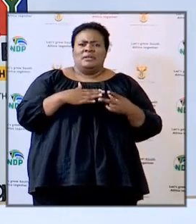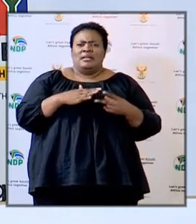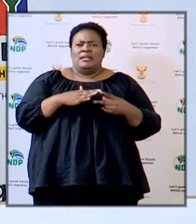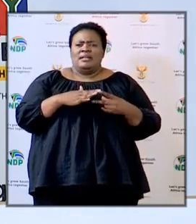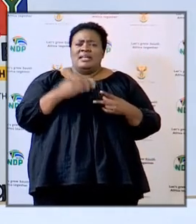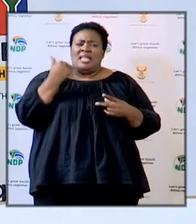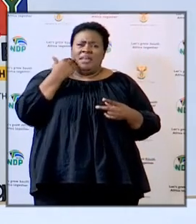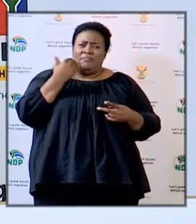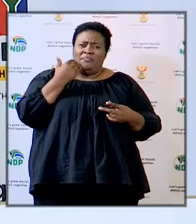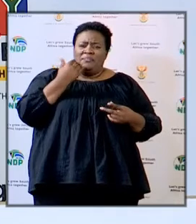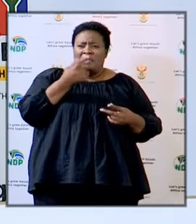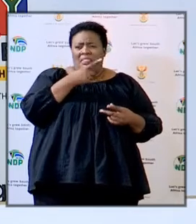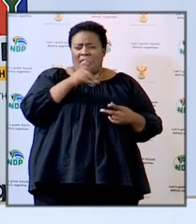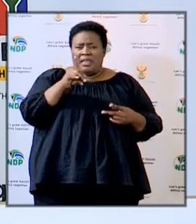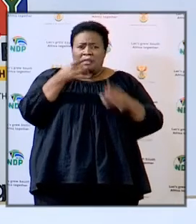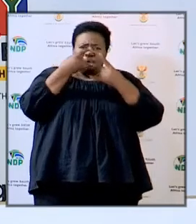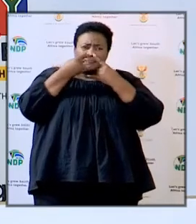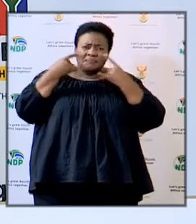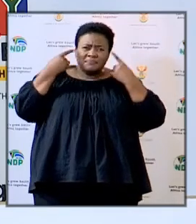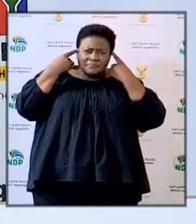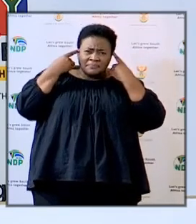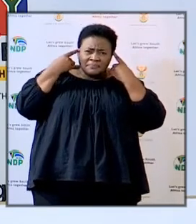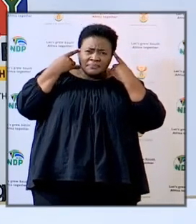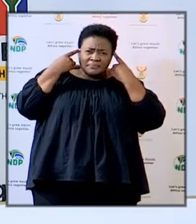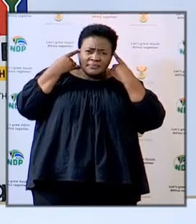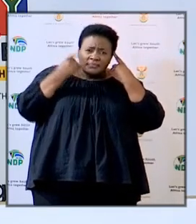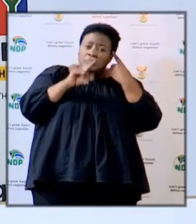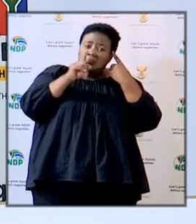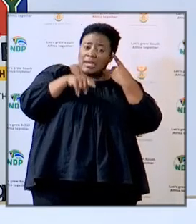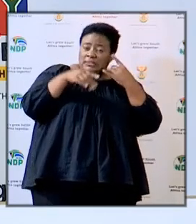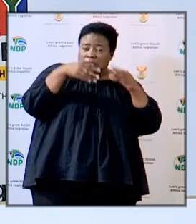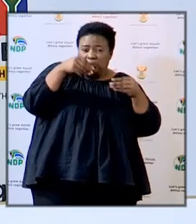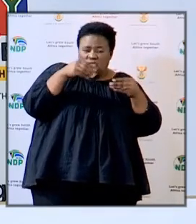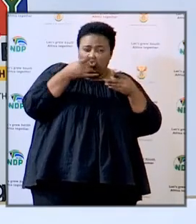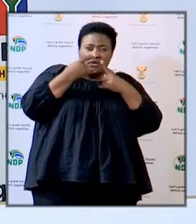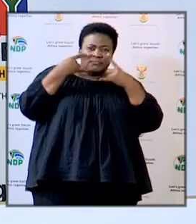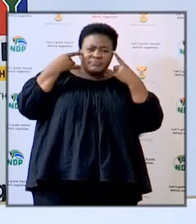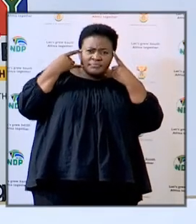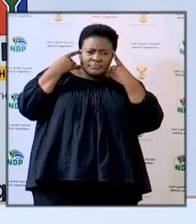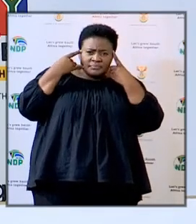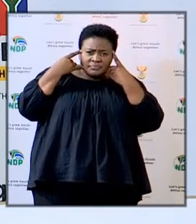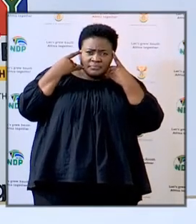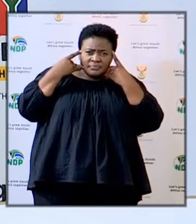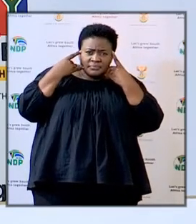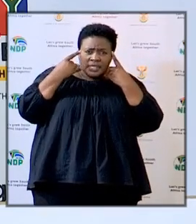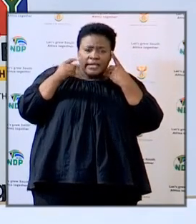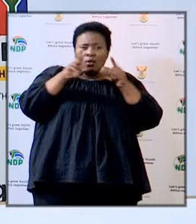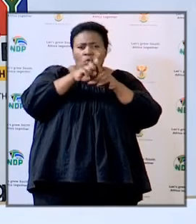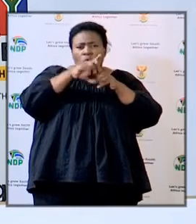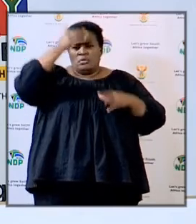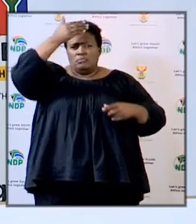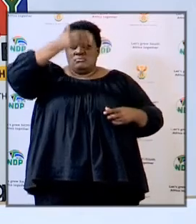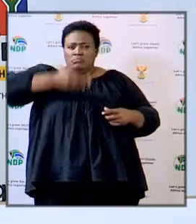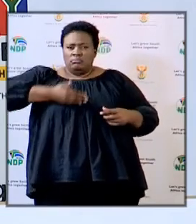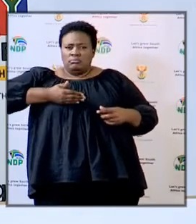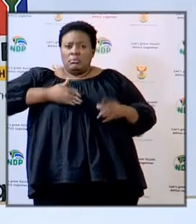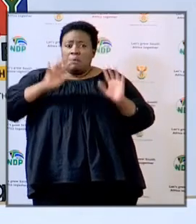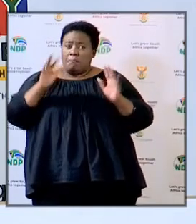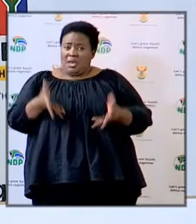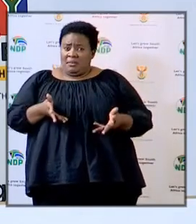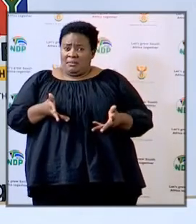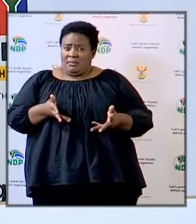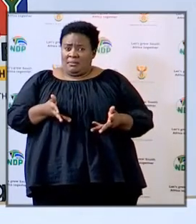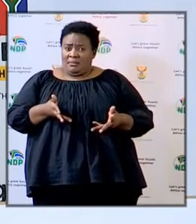whether it's necessary to put a cloth mask and maybe considering an option of a face